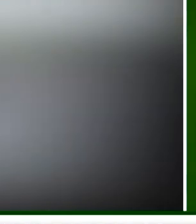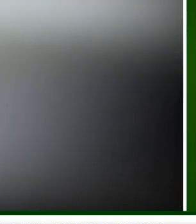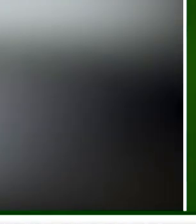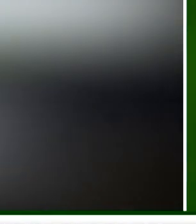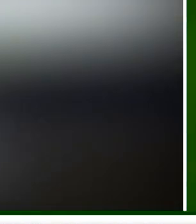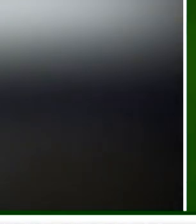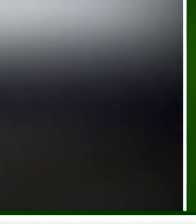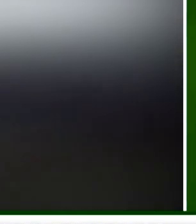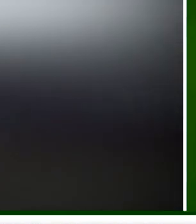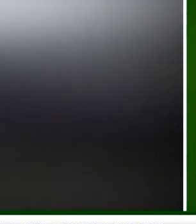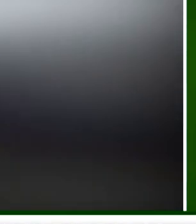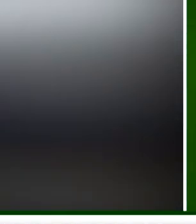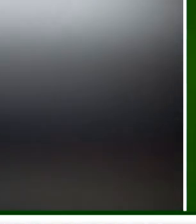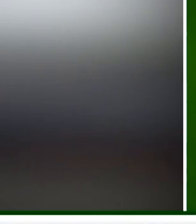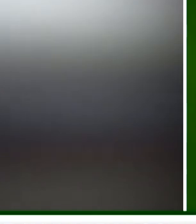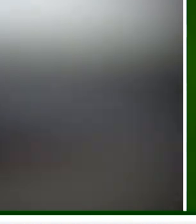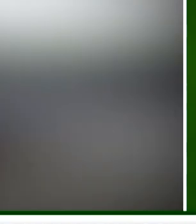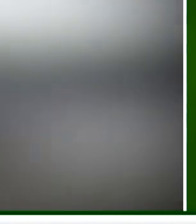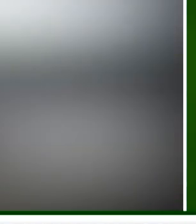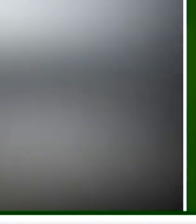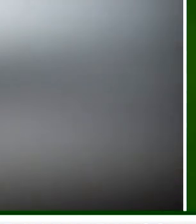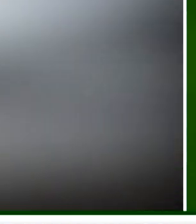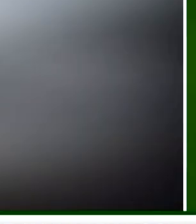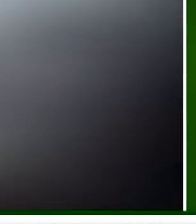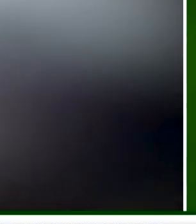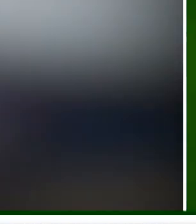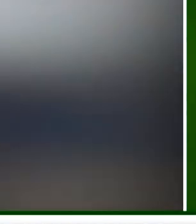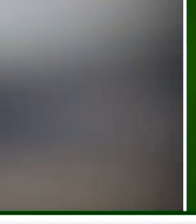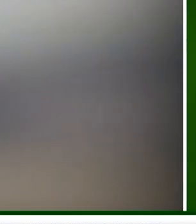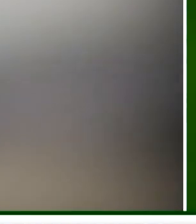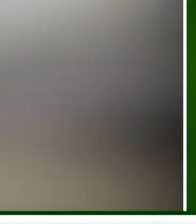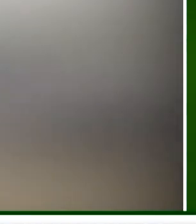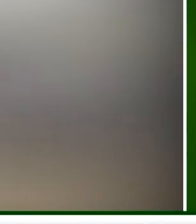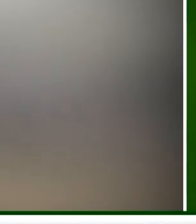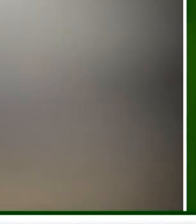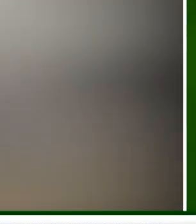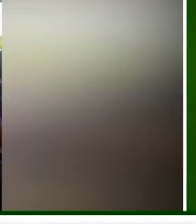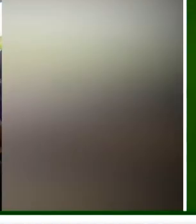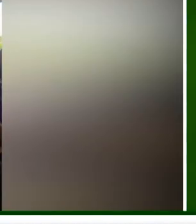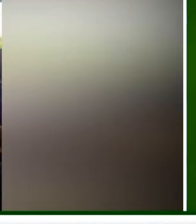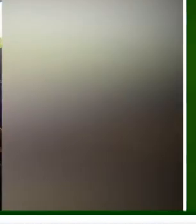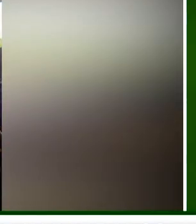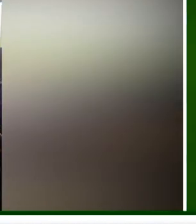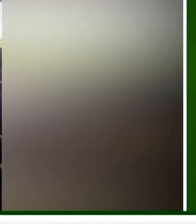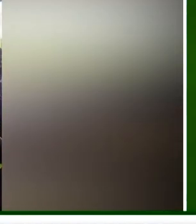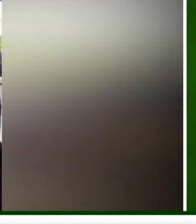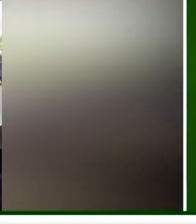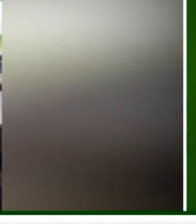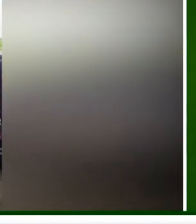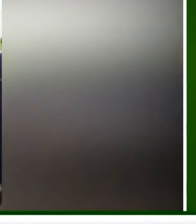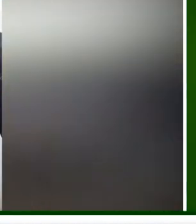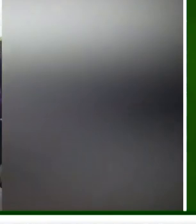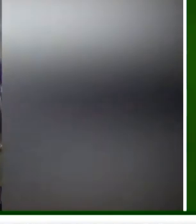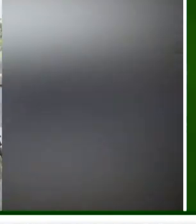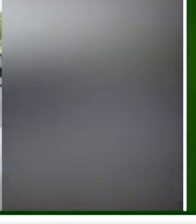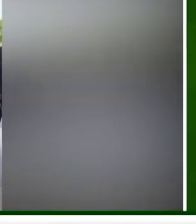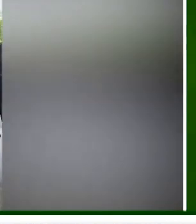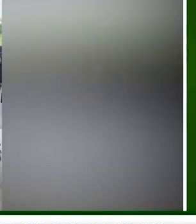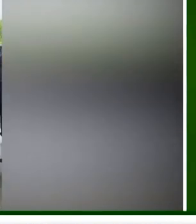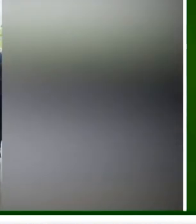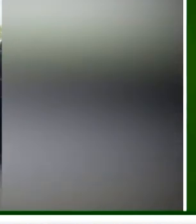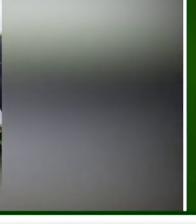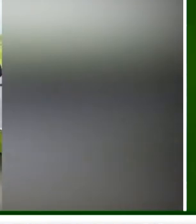They are set to play two T20s and a 40-over match starting tomorrow against a select Barbados 11 women's team